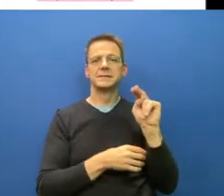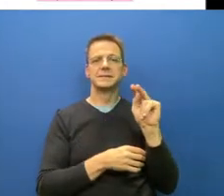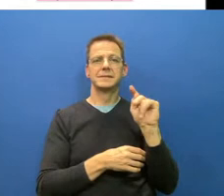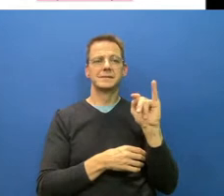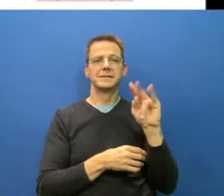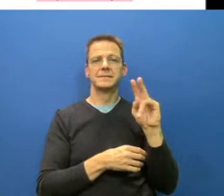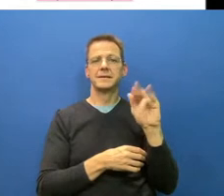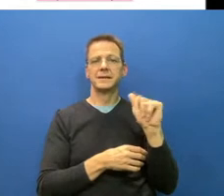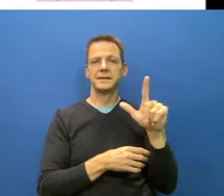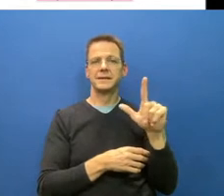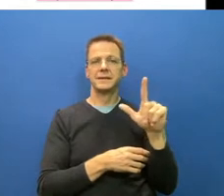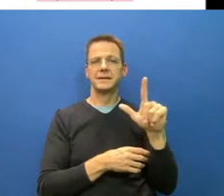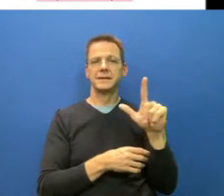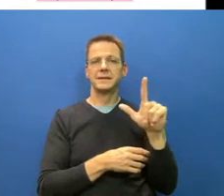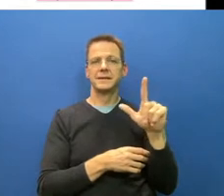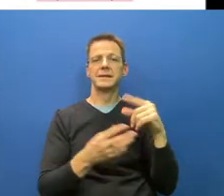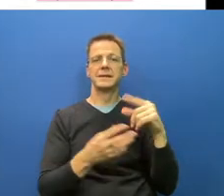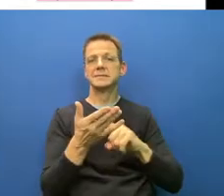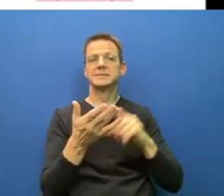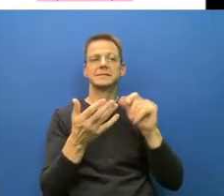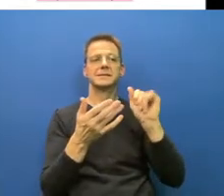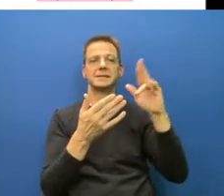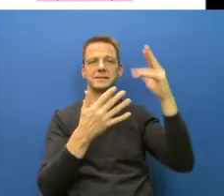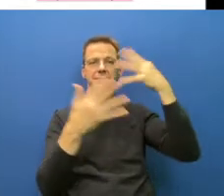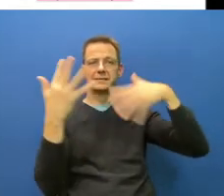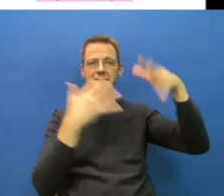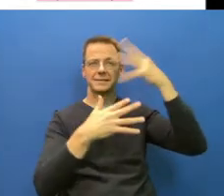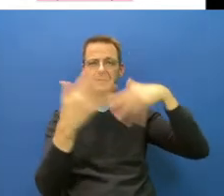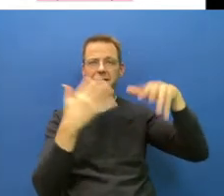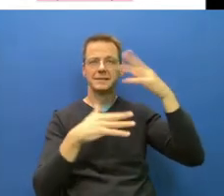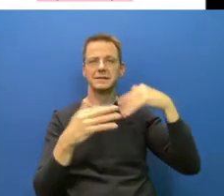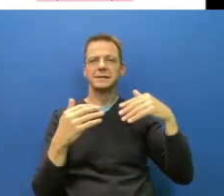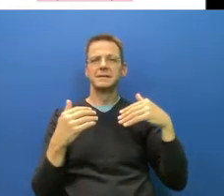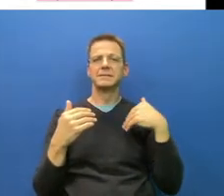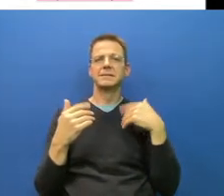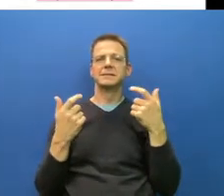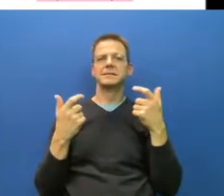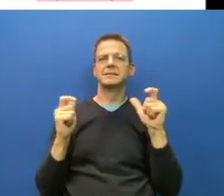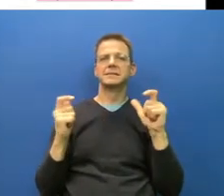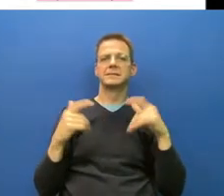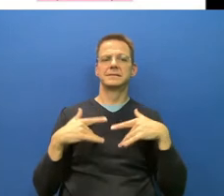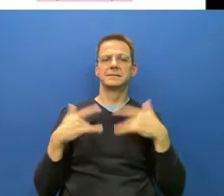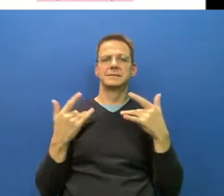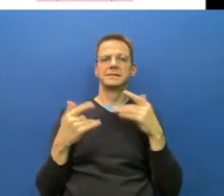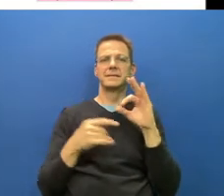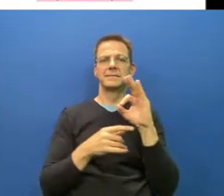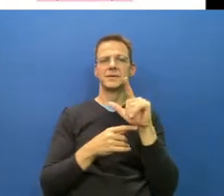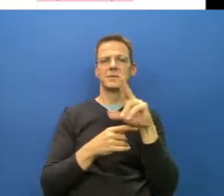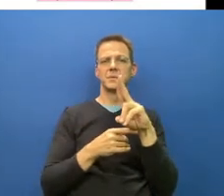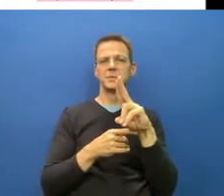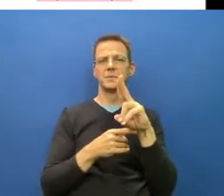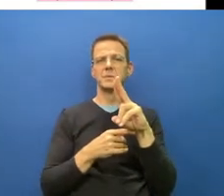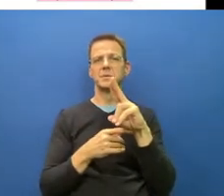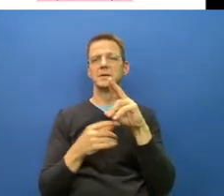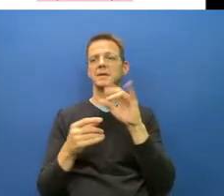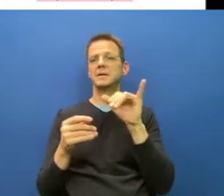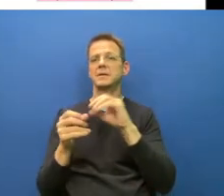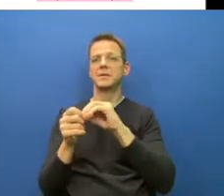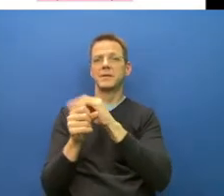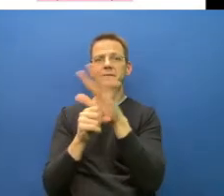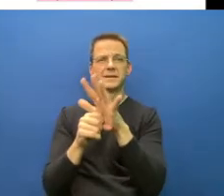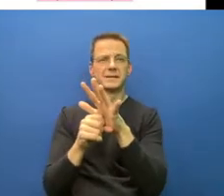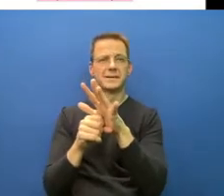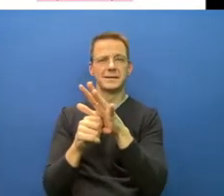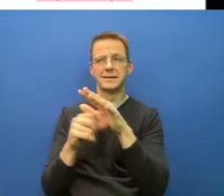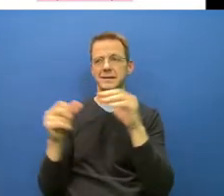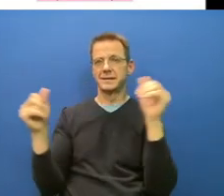events and during flu or COVID season indoor virtual meetings. And then the question of boosters is coming up. We're already moving towards the third doses,